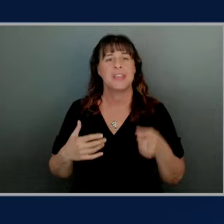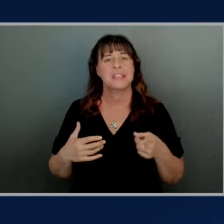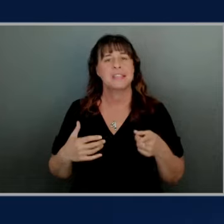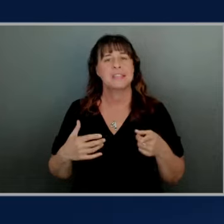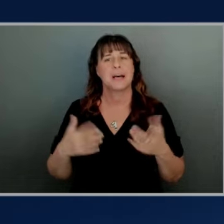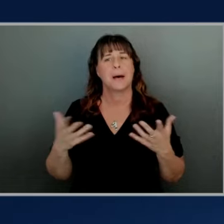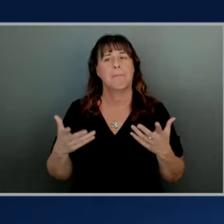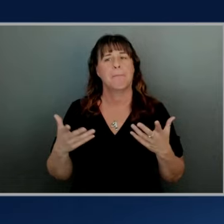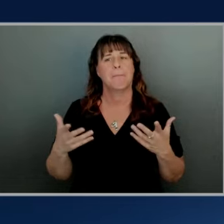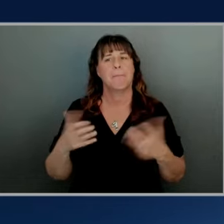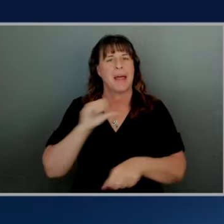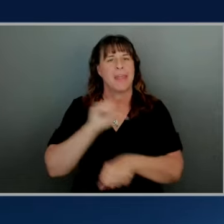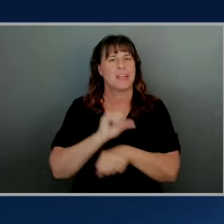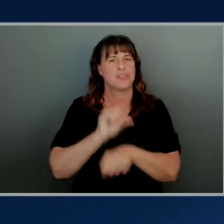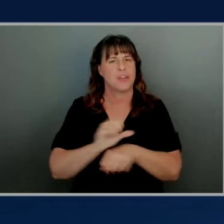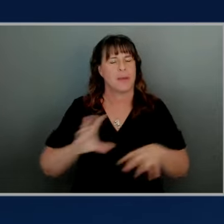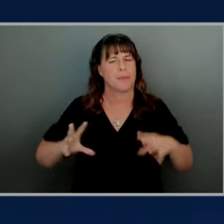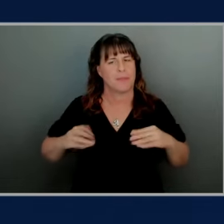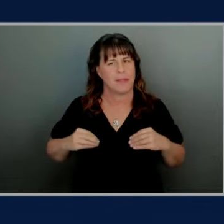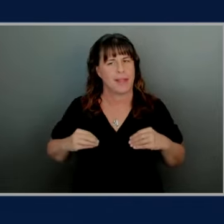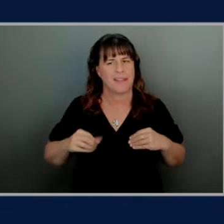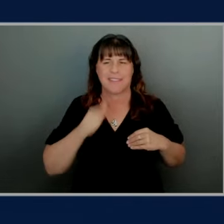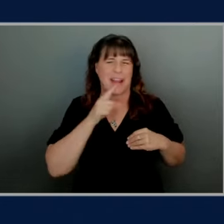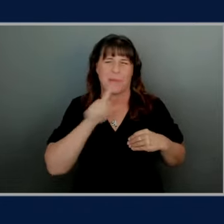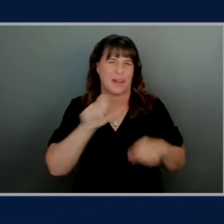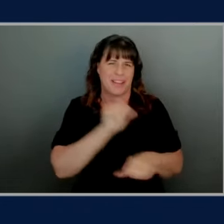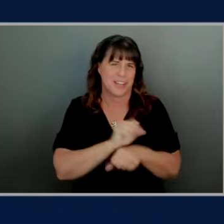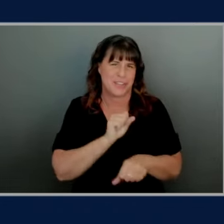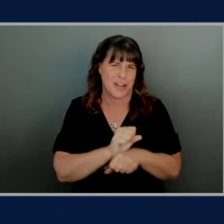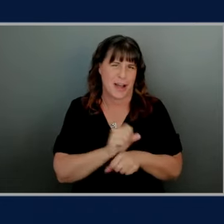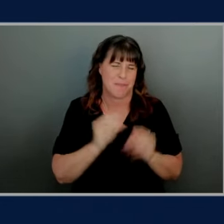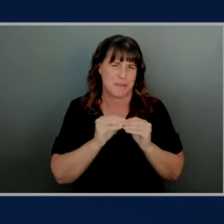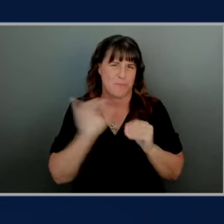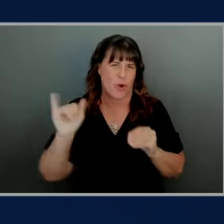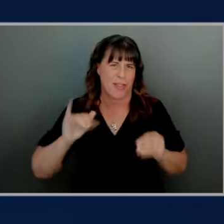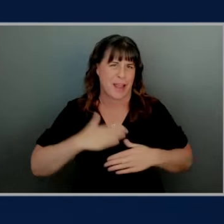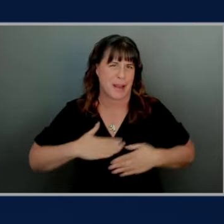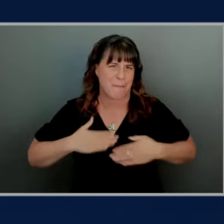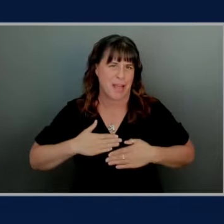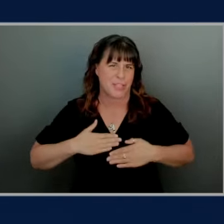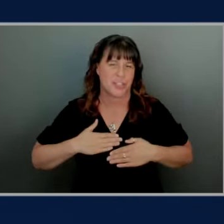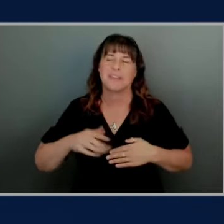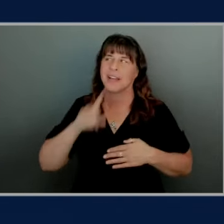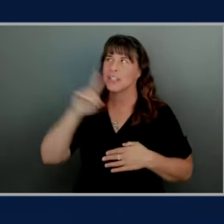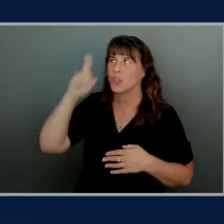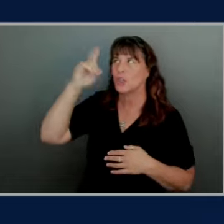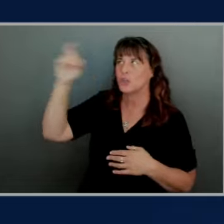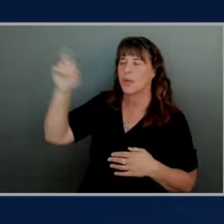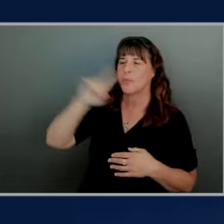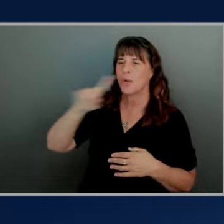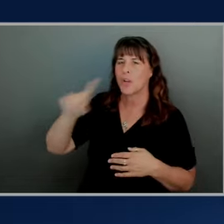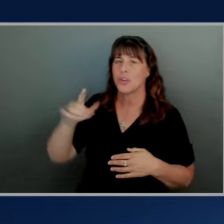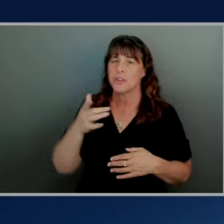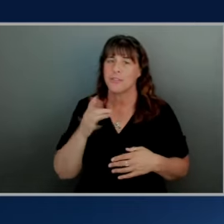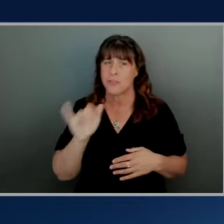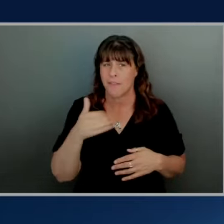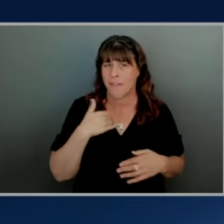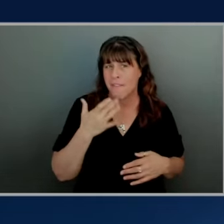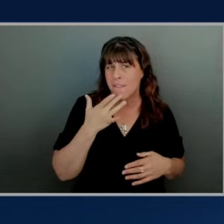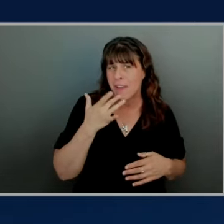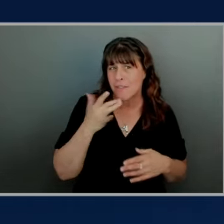job you've taken on not really a job more of a passion sound it's it's a dream I can't say you have a favorite child but you have a favorite country